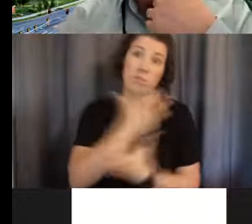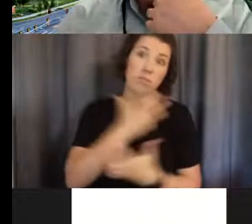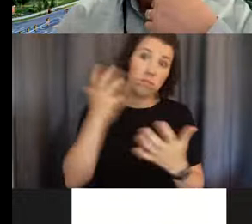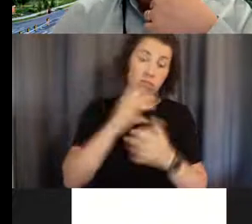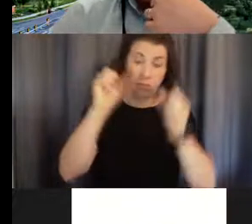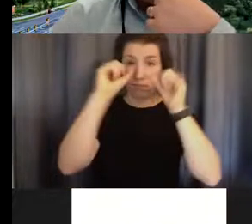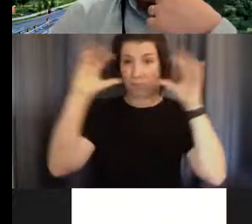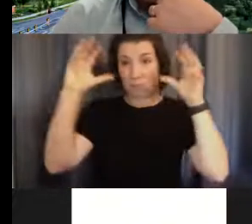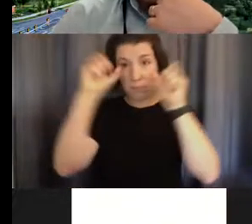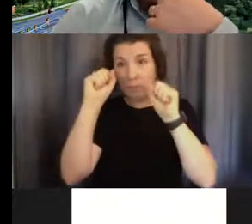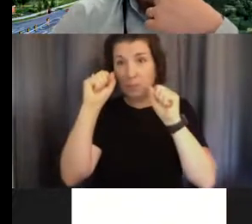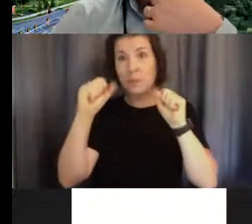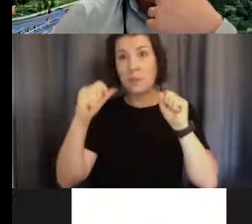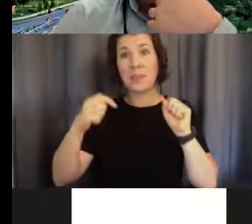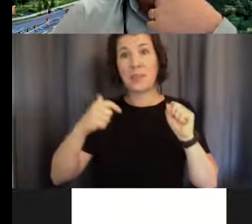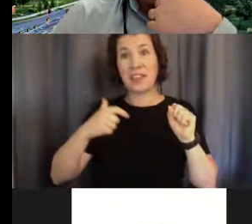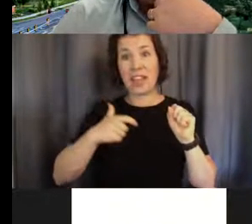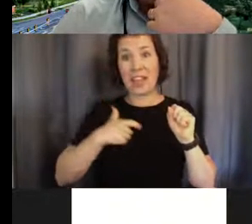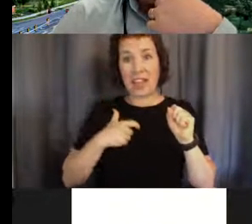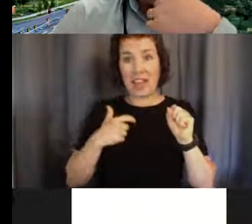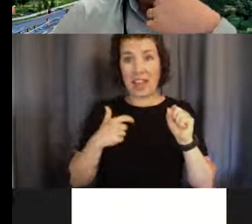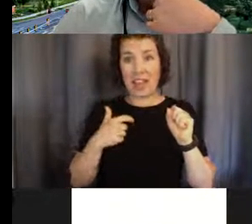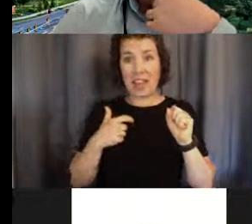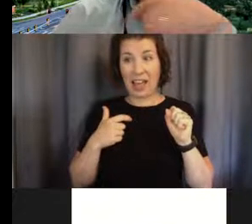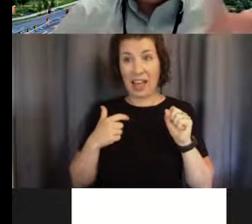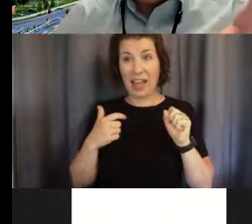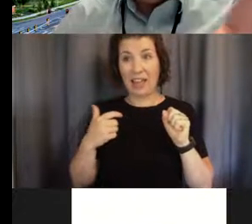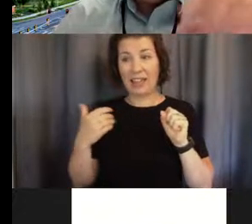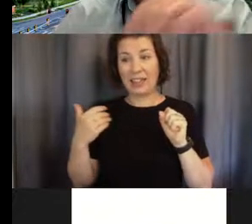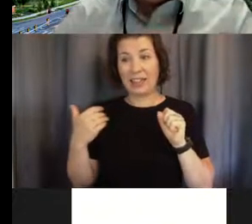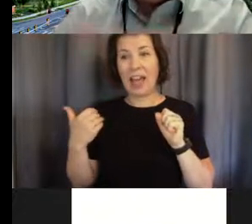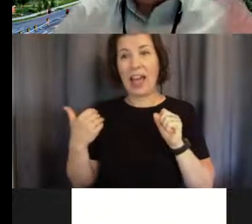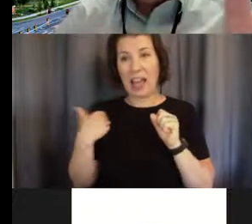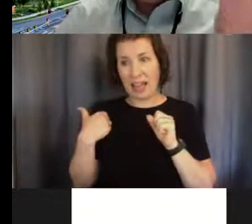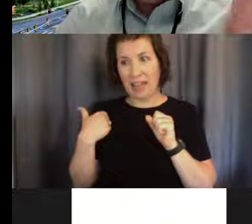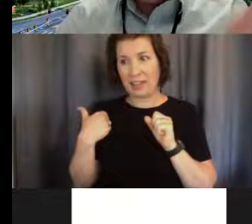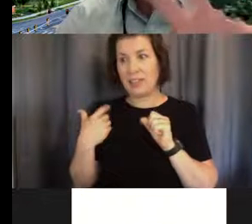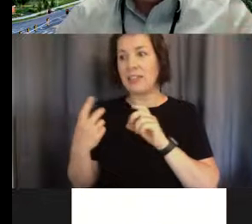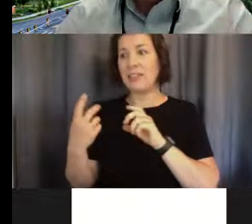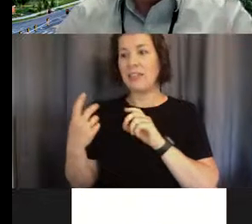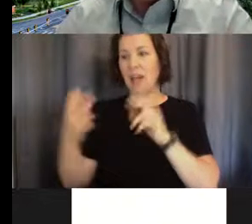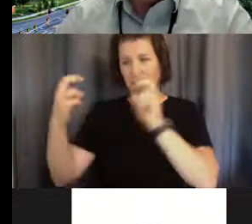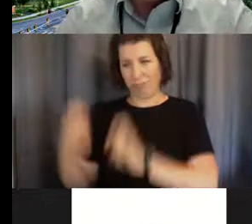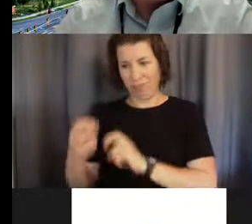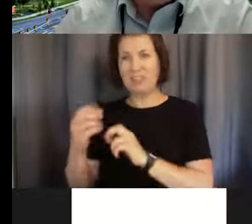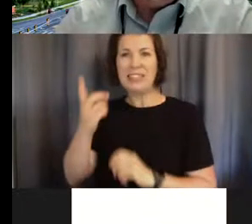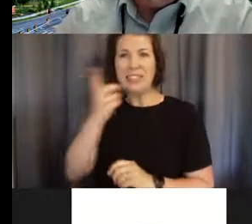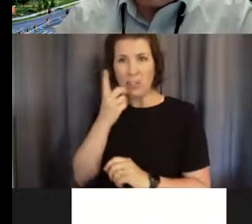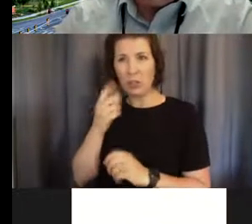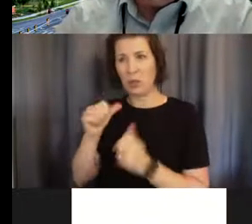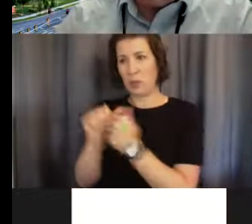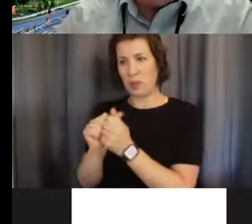And I ended up actually ended up having dinner with somebody who had repeated this experiment before a would publish it,